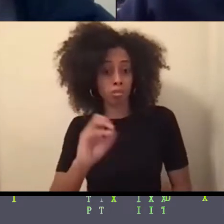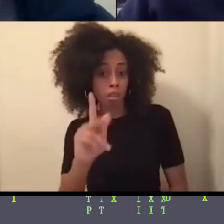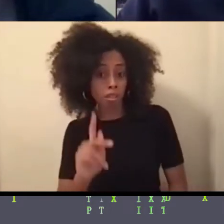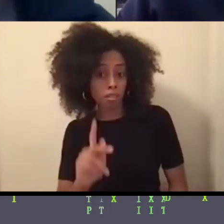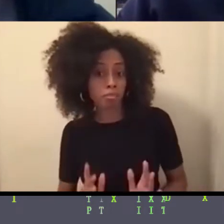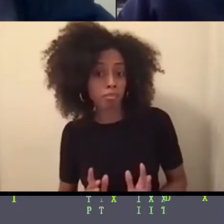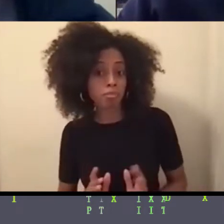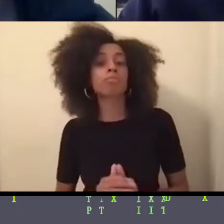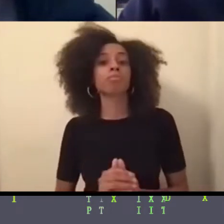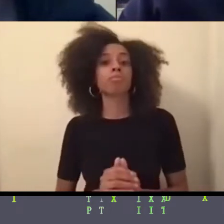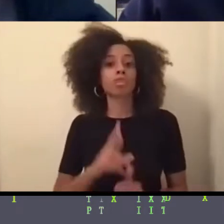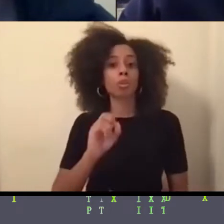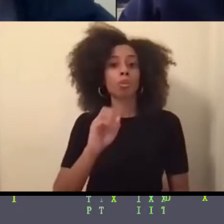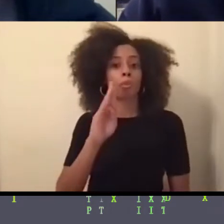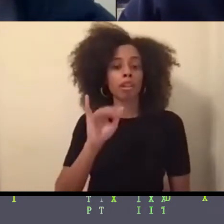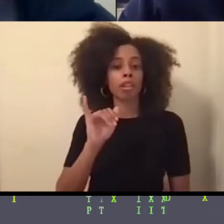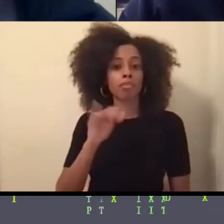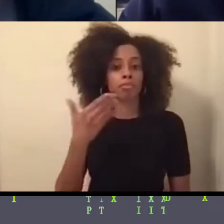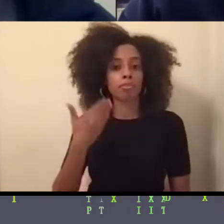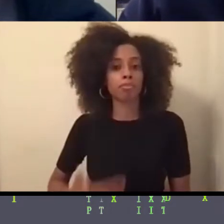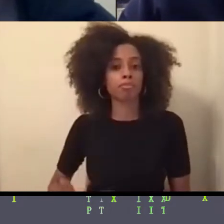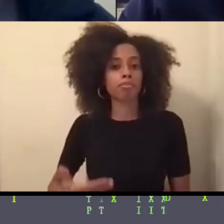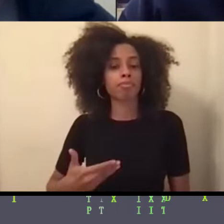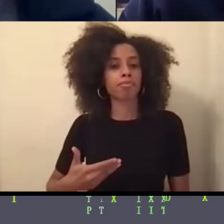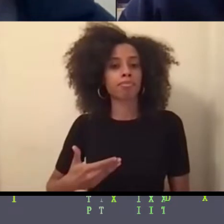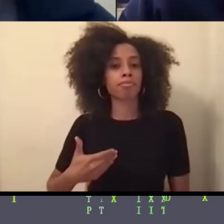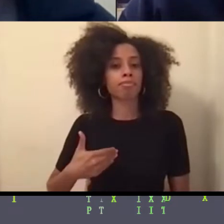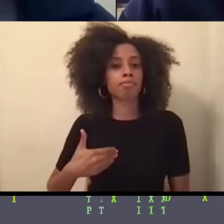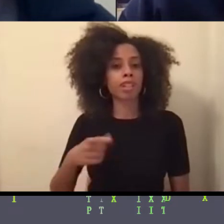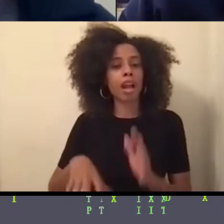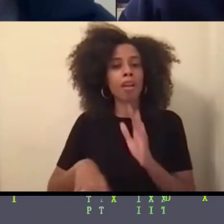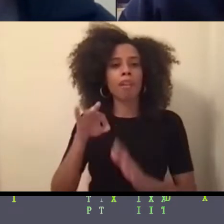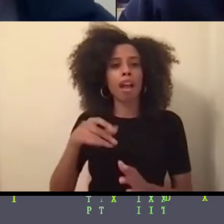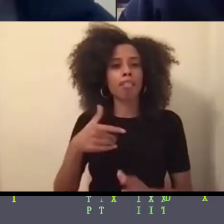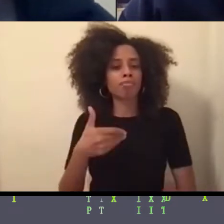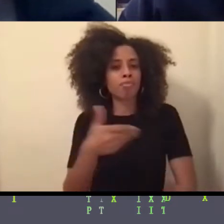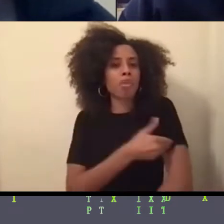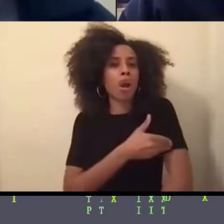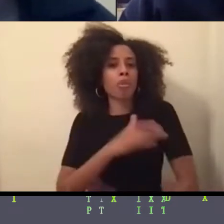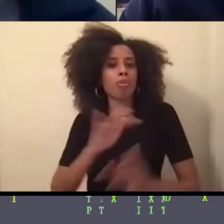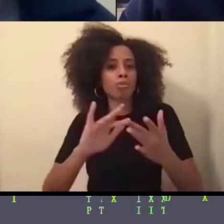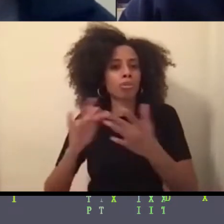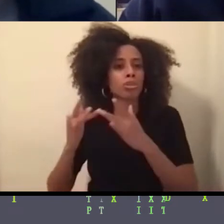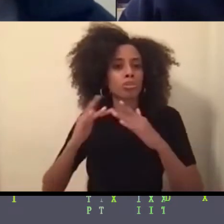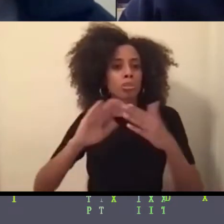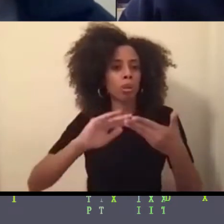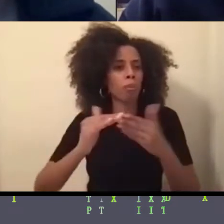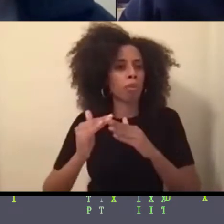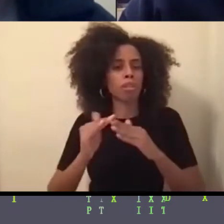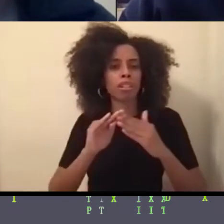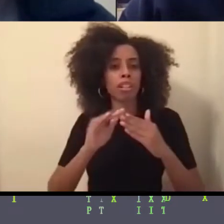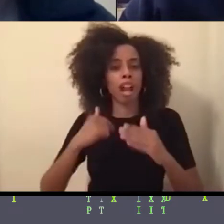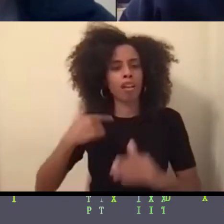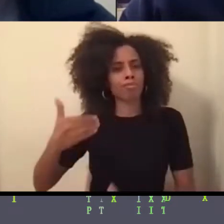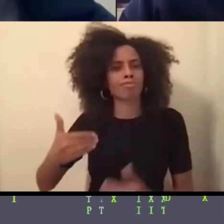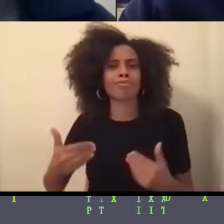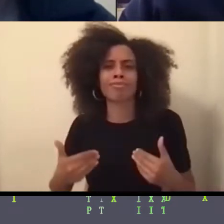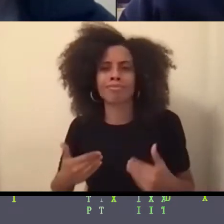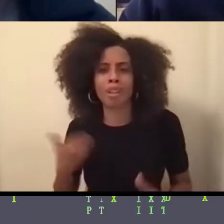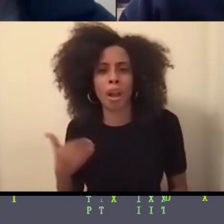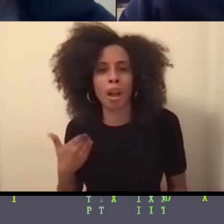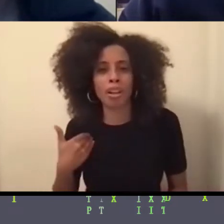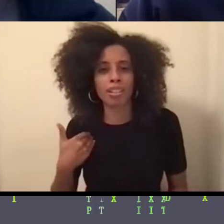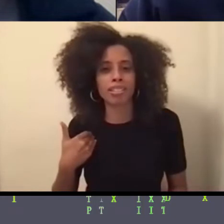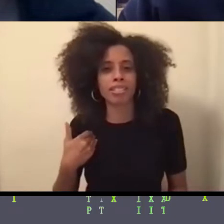So I discovered the power of virtual community actually when I was really young. I'm sure we all remember that wonderful